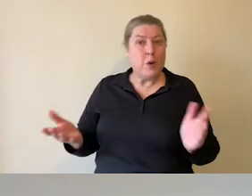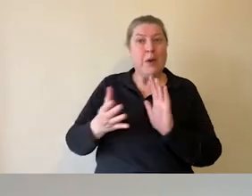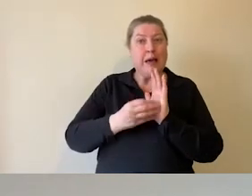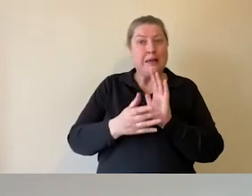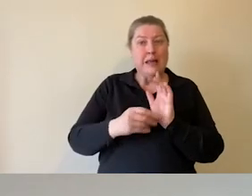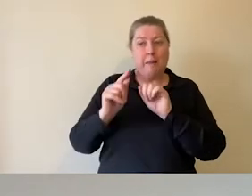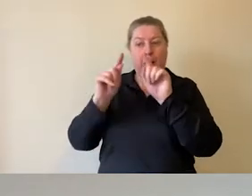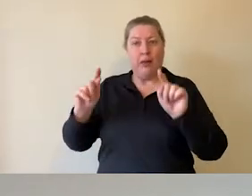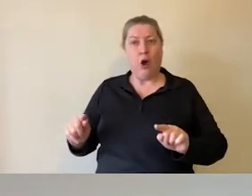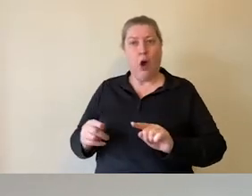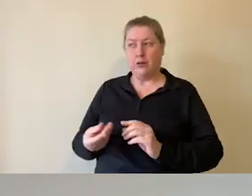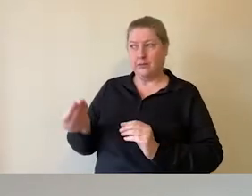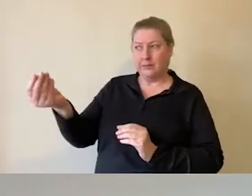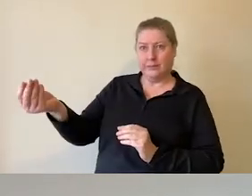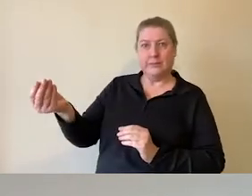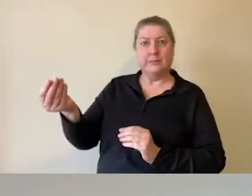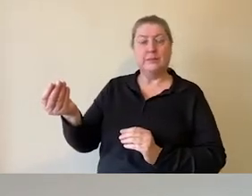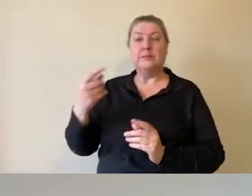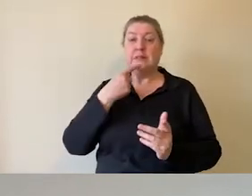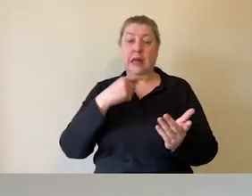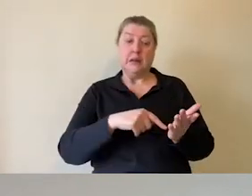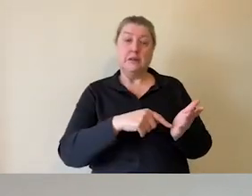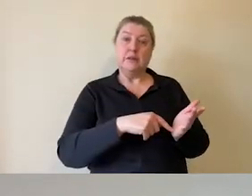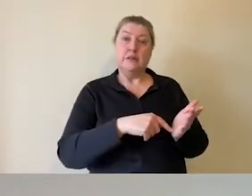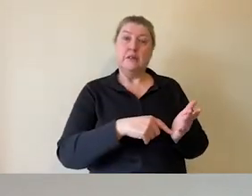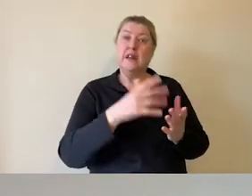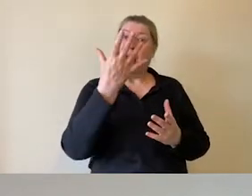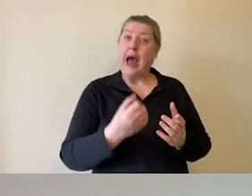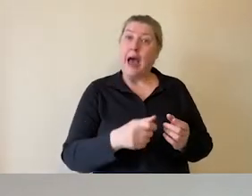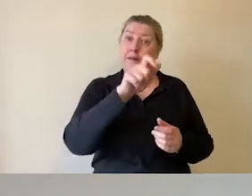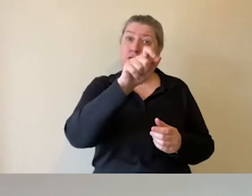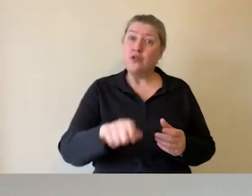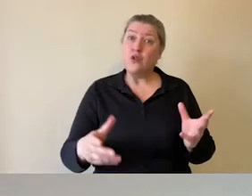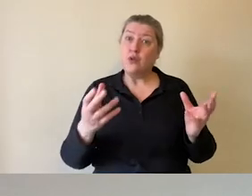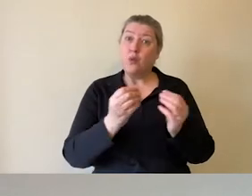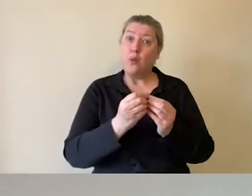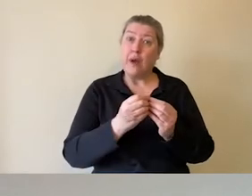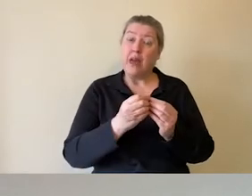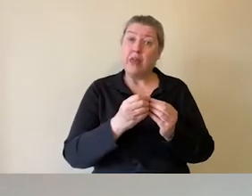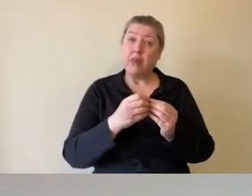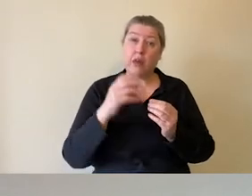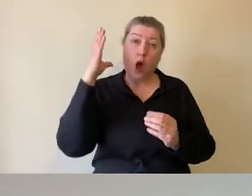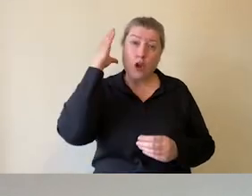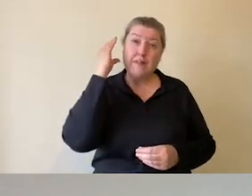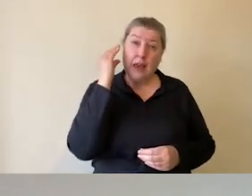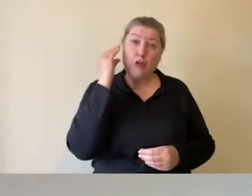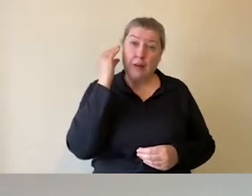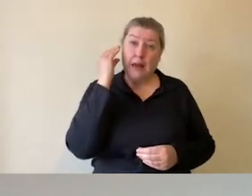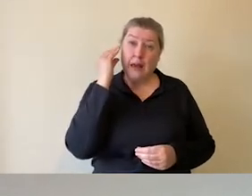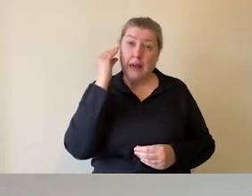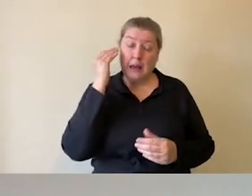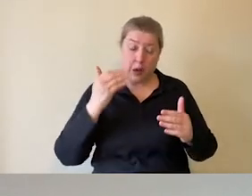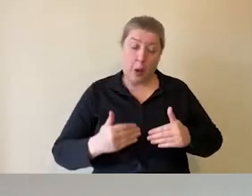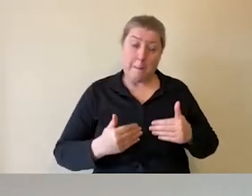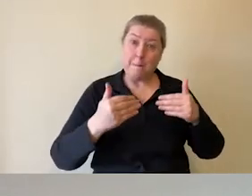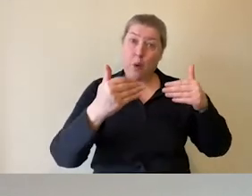on the cards it says if you have a student who is hard of hearing move them to the